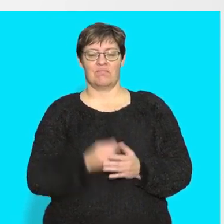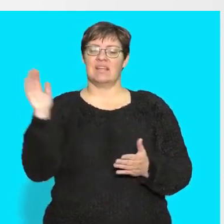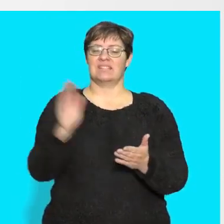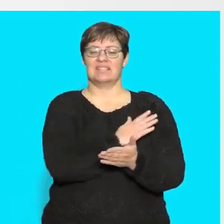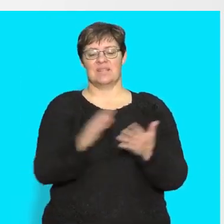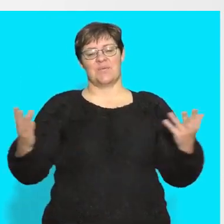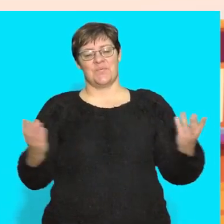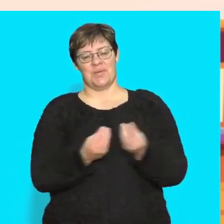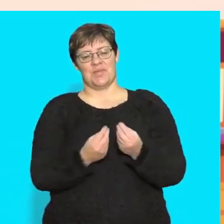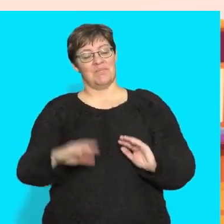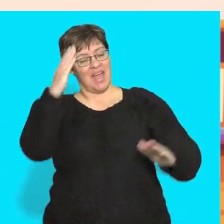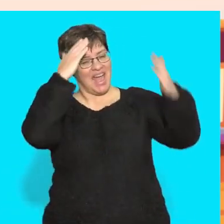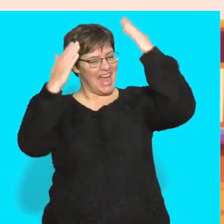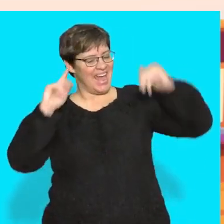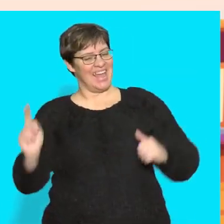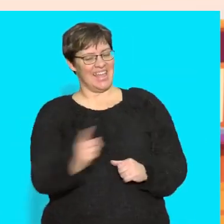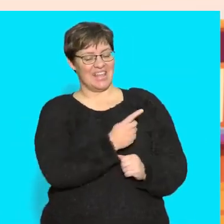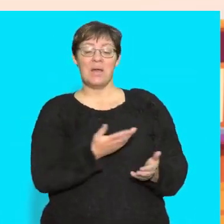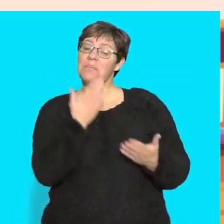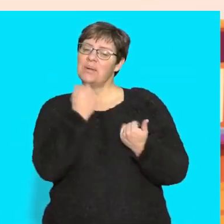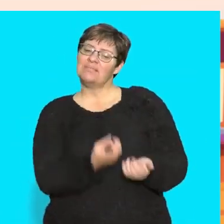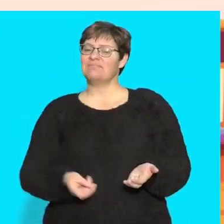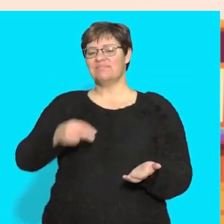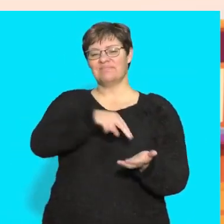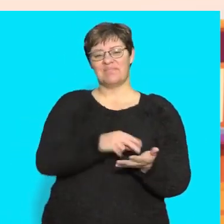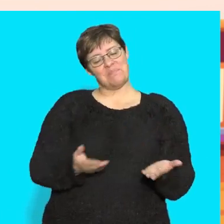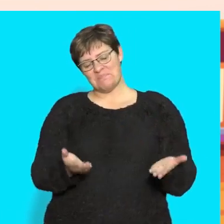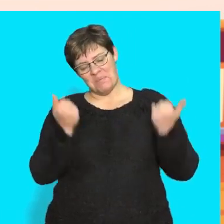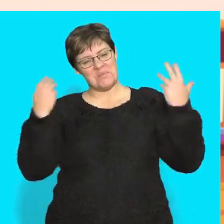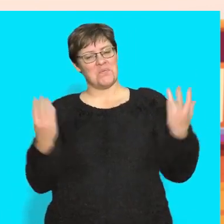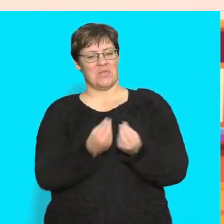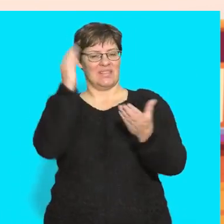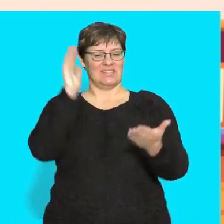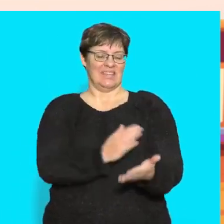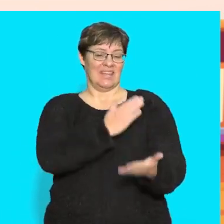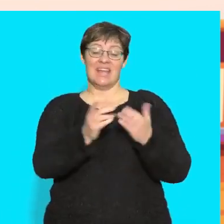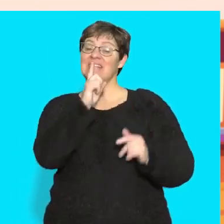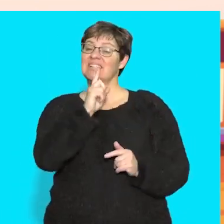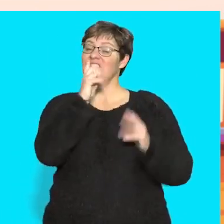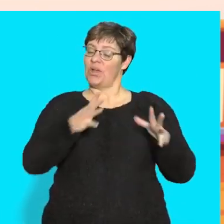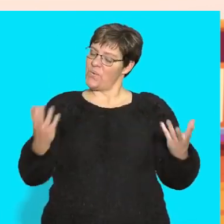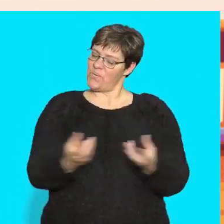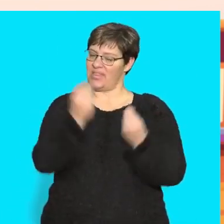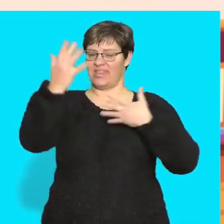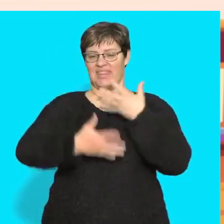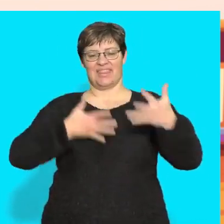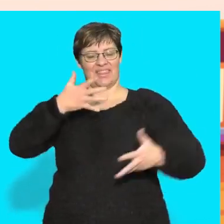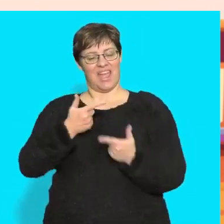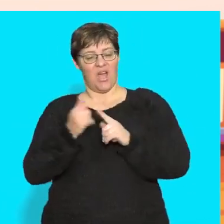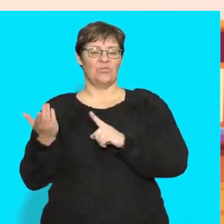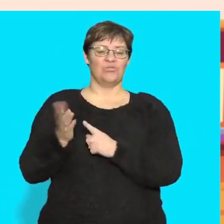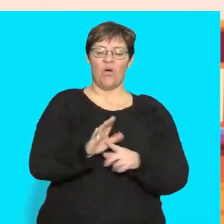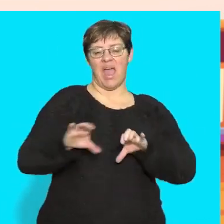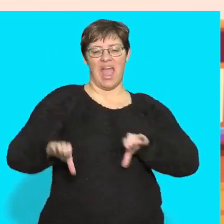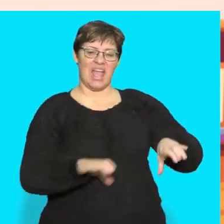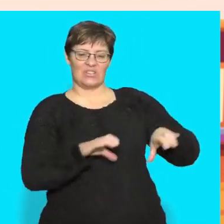Sing along! Hello! Please stand up and let's sing a song. Your teacher will sing with you and show you